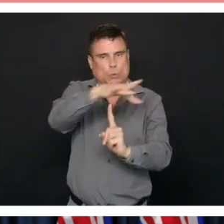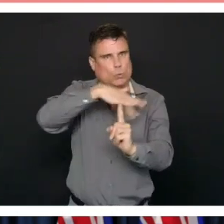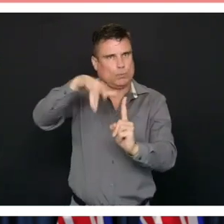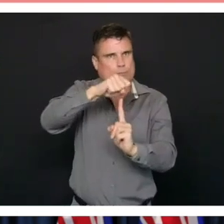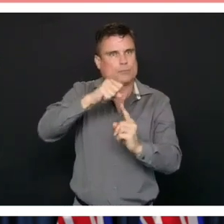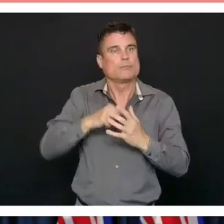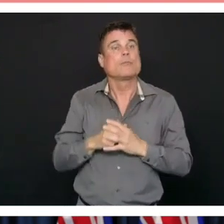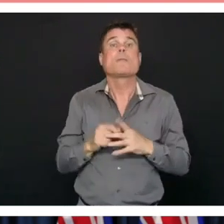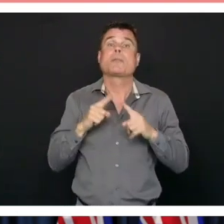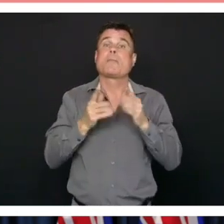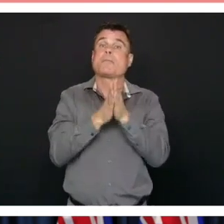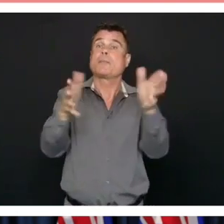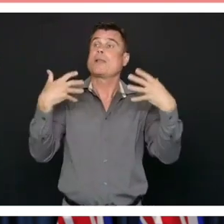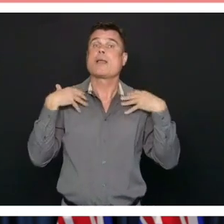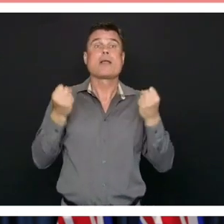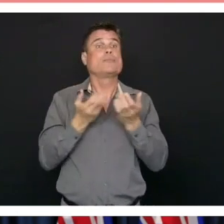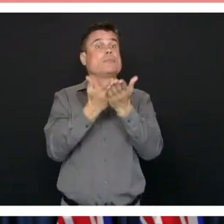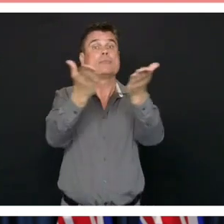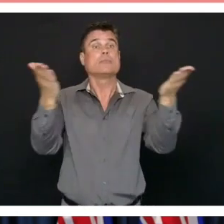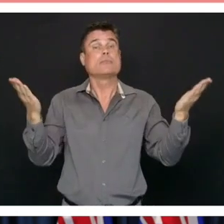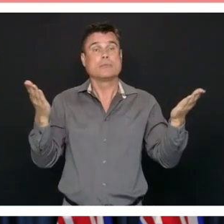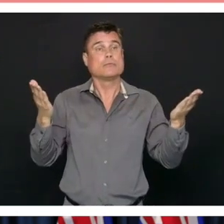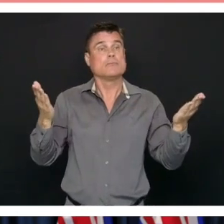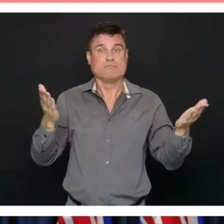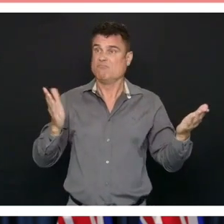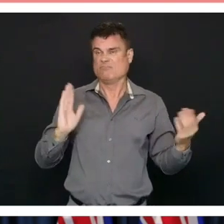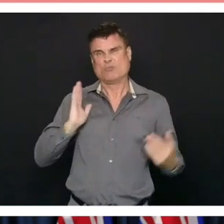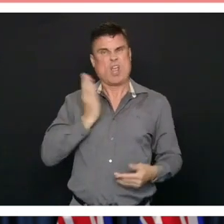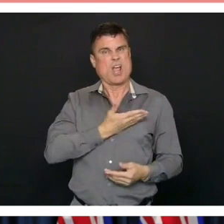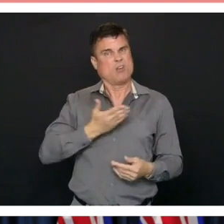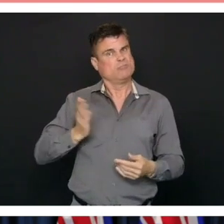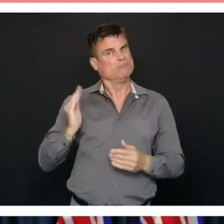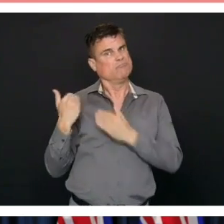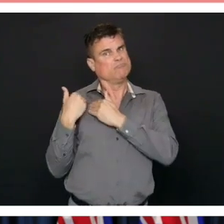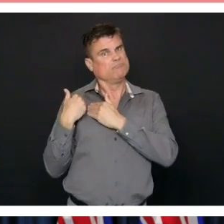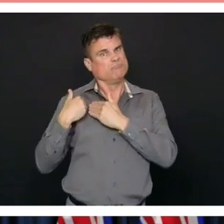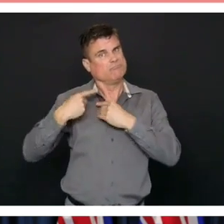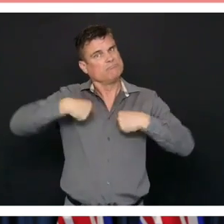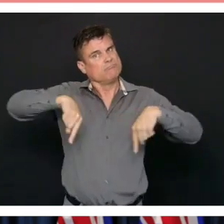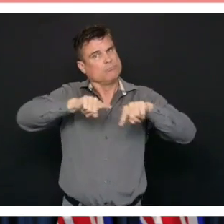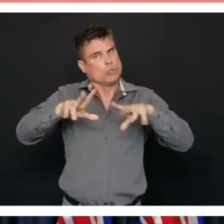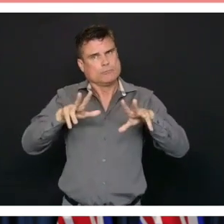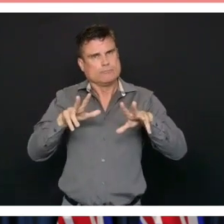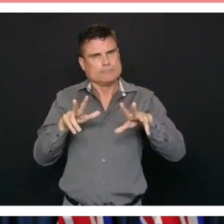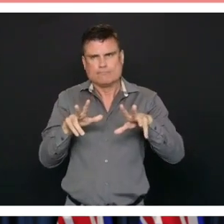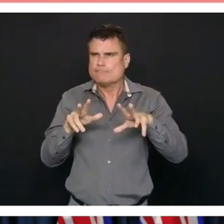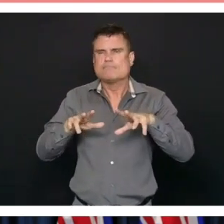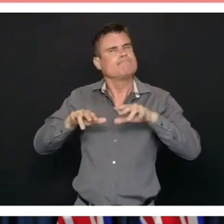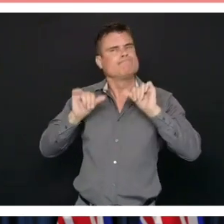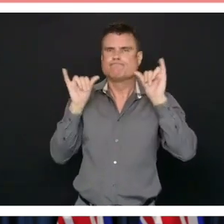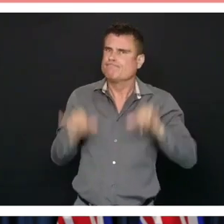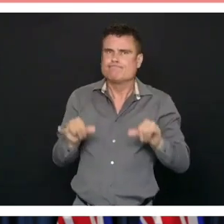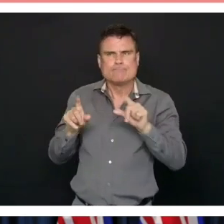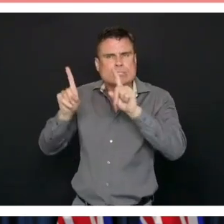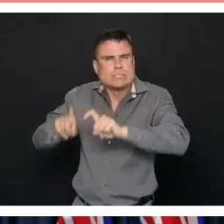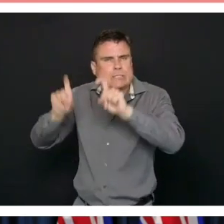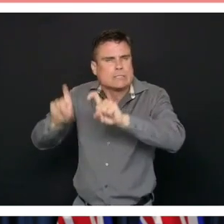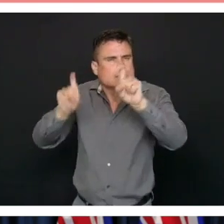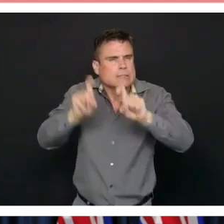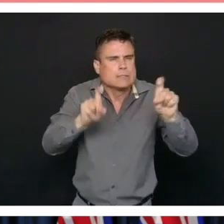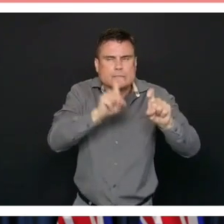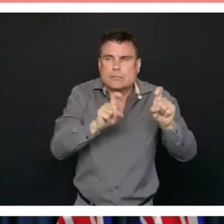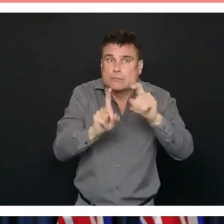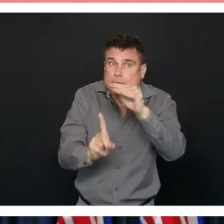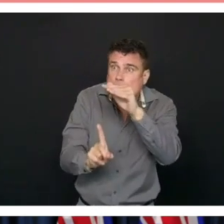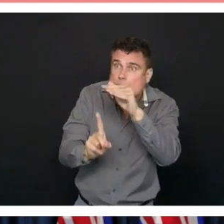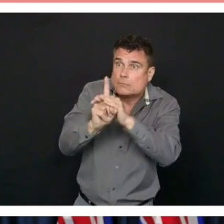everybody in our community that has symptoms of COVID-19 and that we're rapidly able to do the contact tracing and isolation that's needed